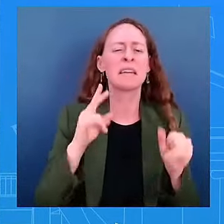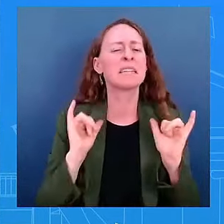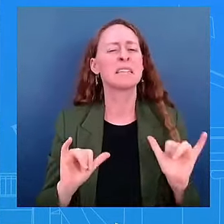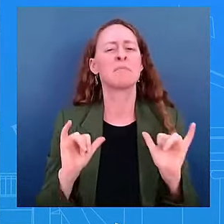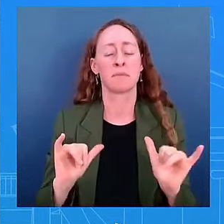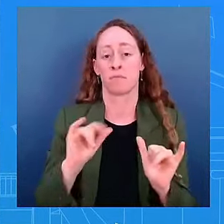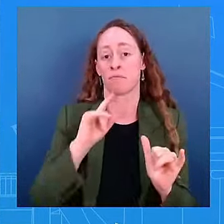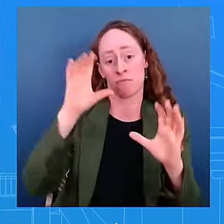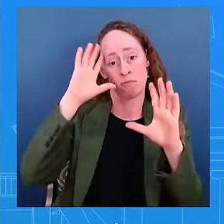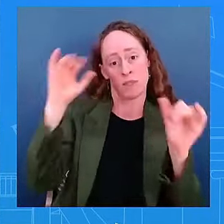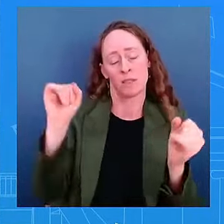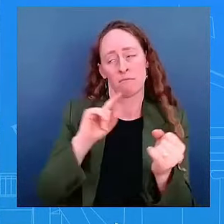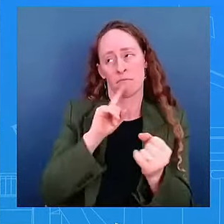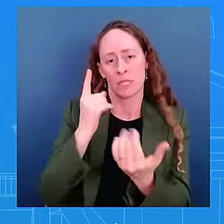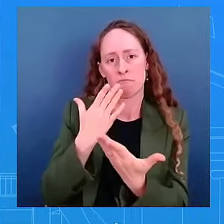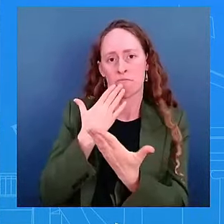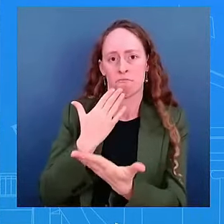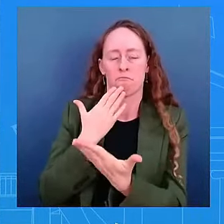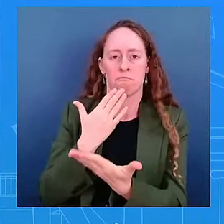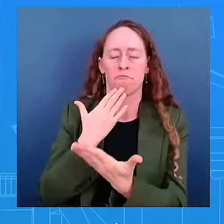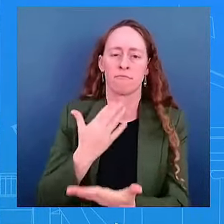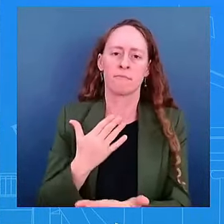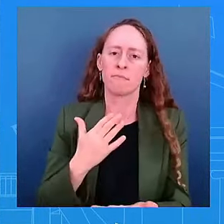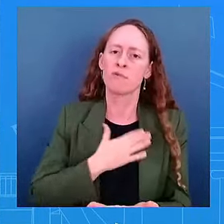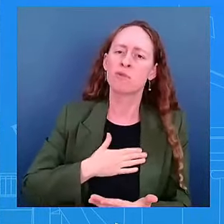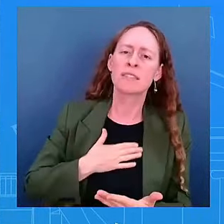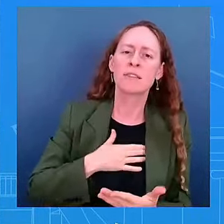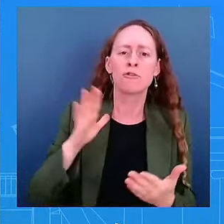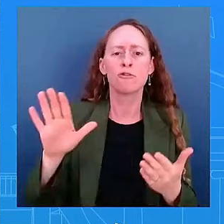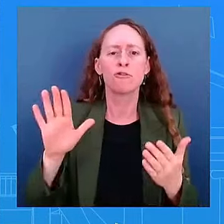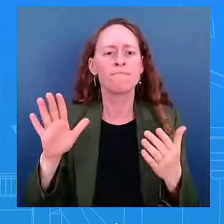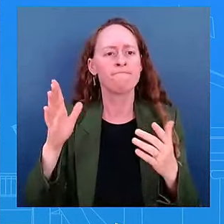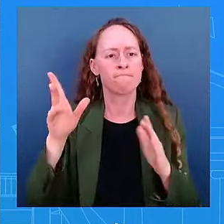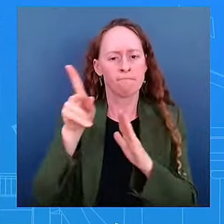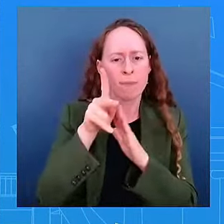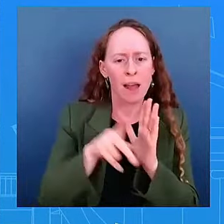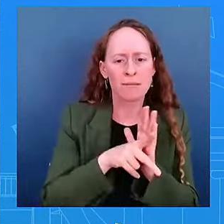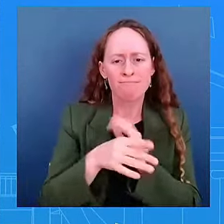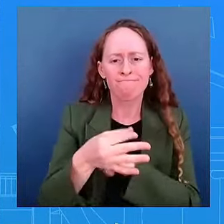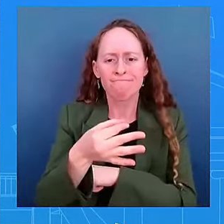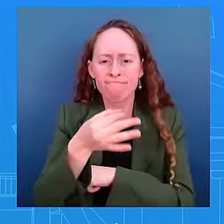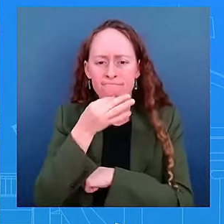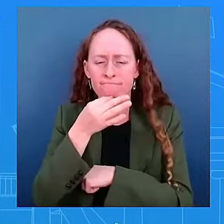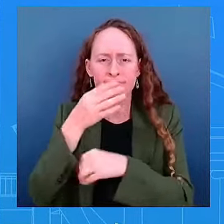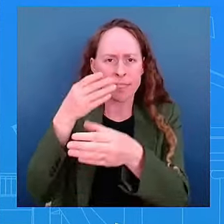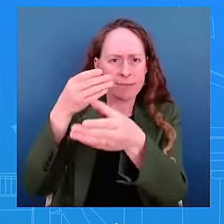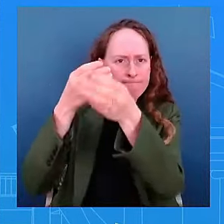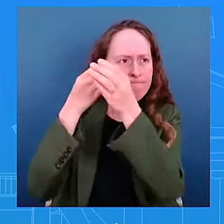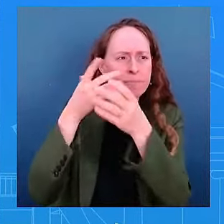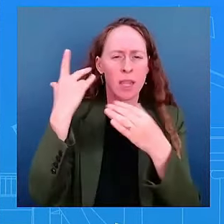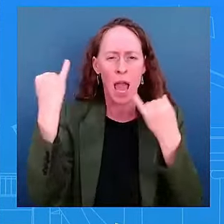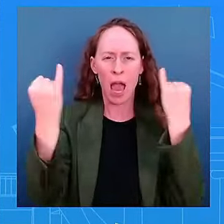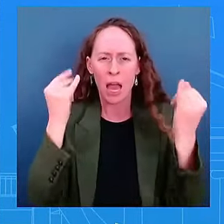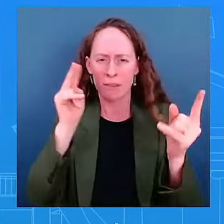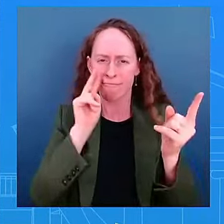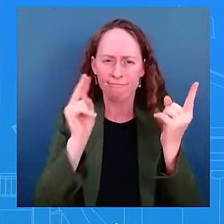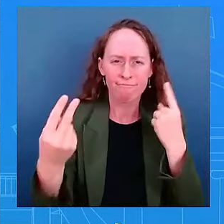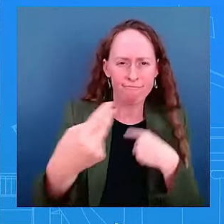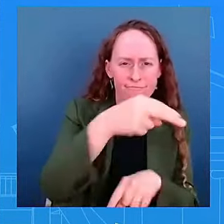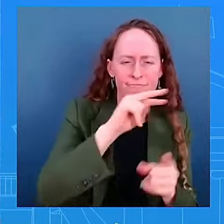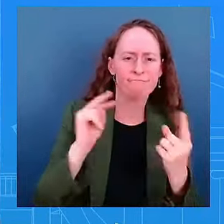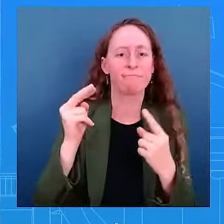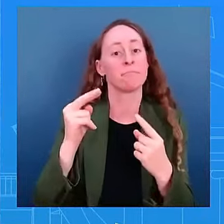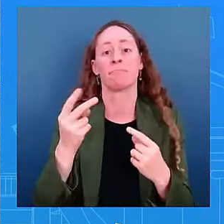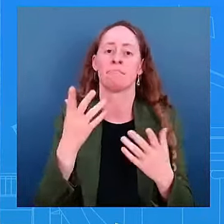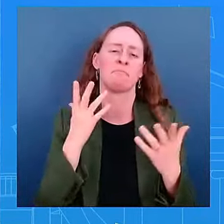policy savvy, her ideas, her thoughts. And that's going to continue. Is it more of